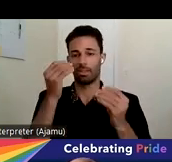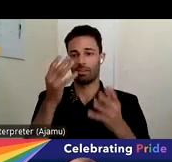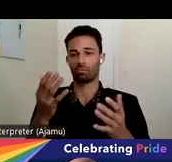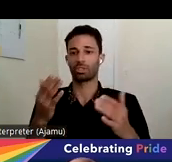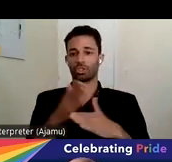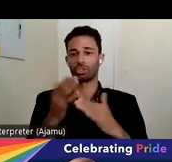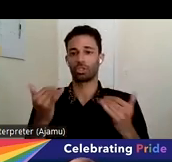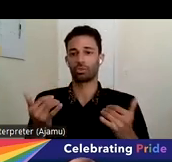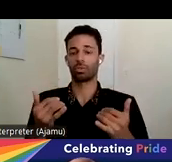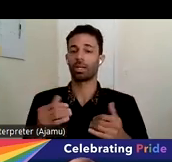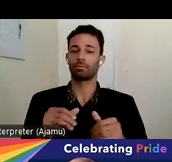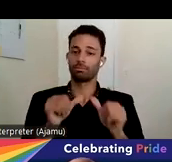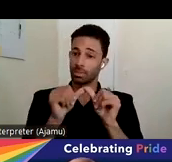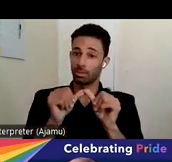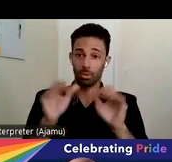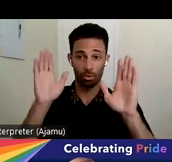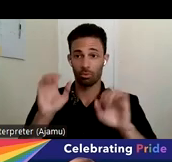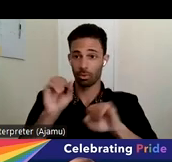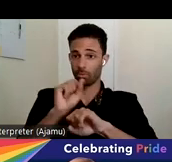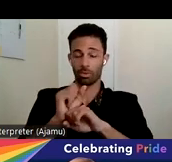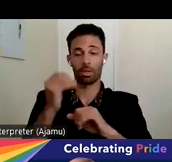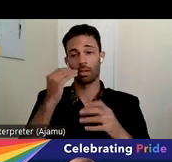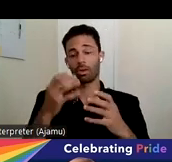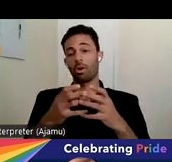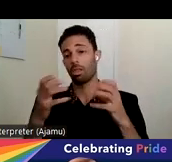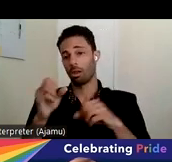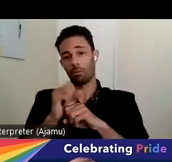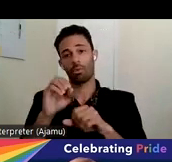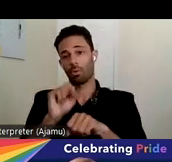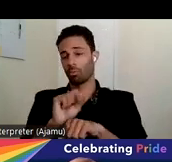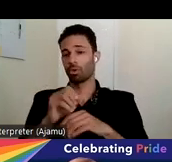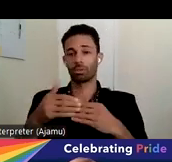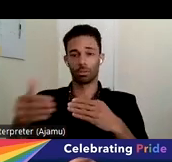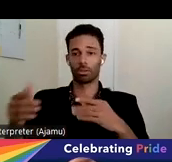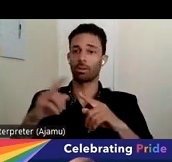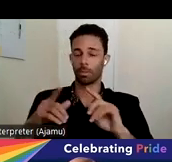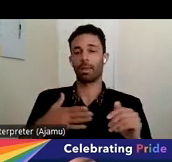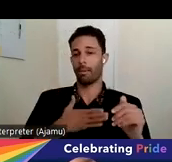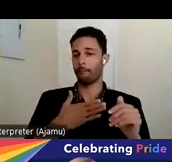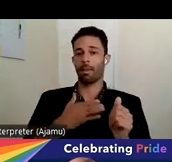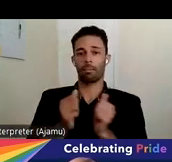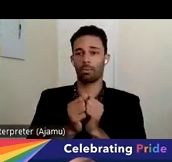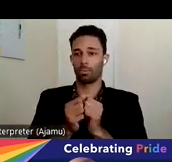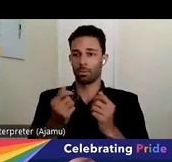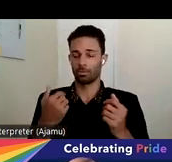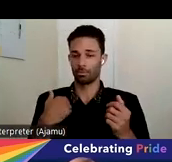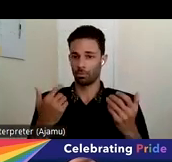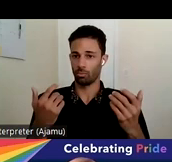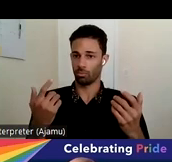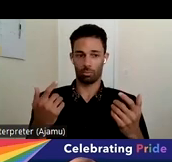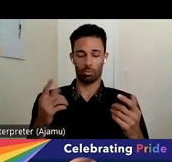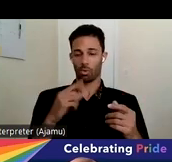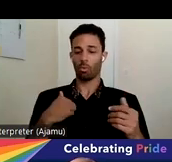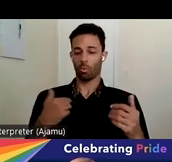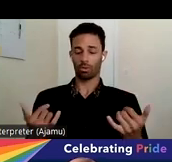the great work uh i know we have a lot more to do but i am so happy with where we're at today so thank you everyone who's been involved it's such a great effort